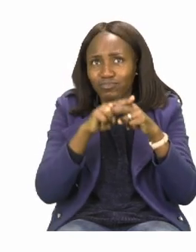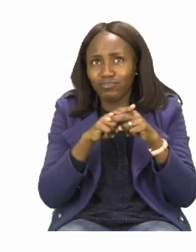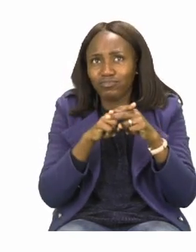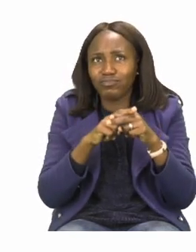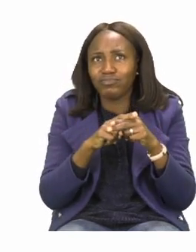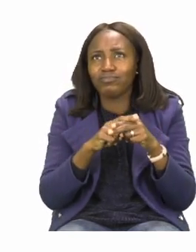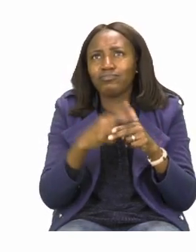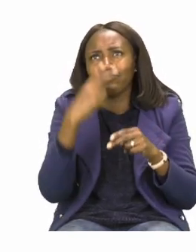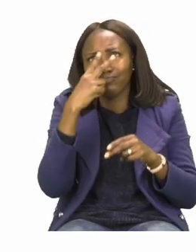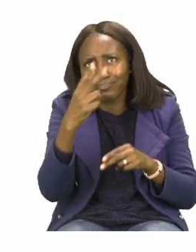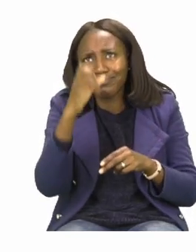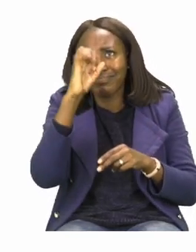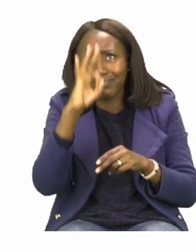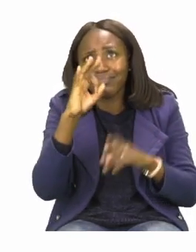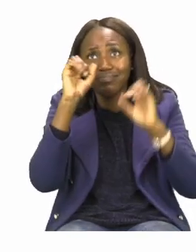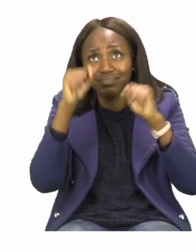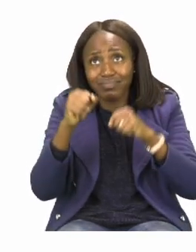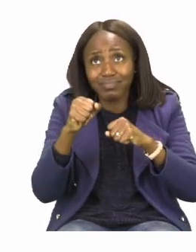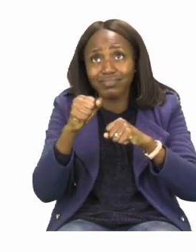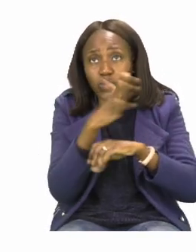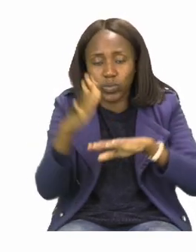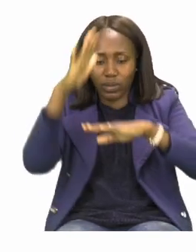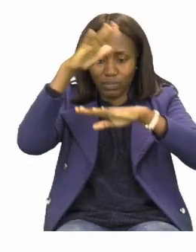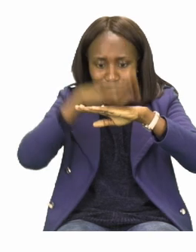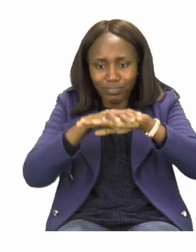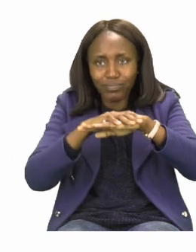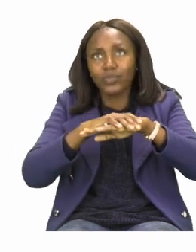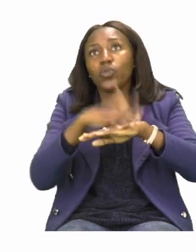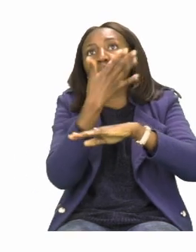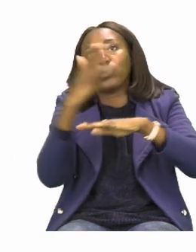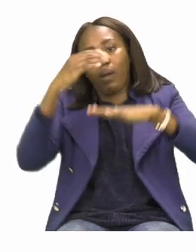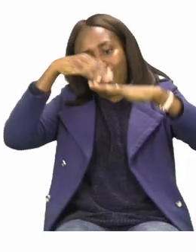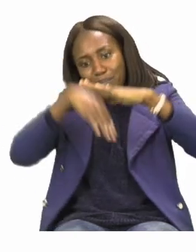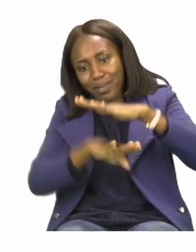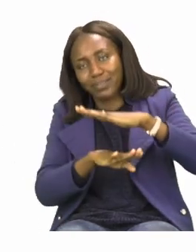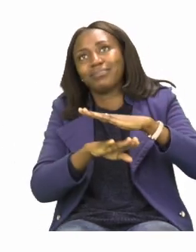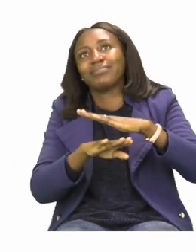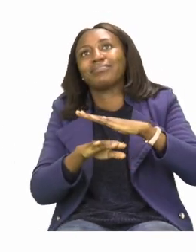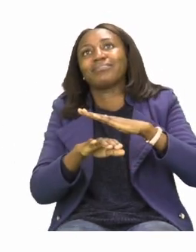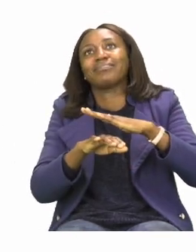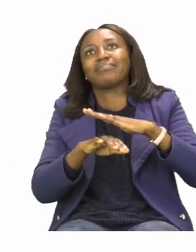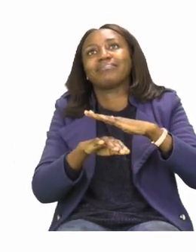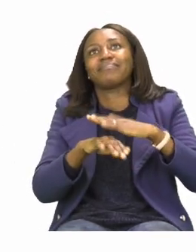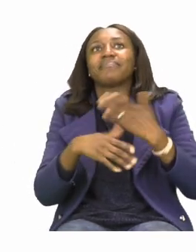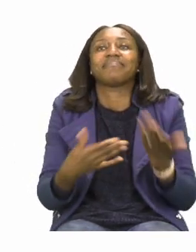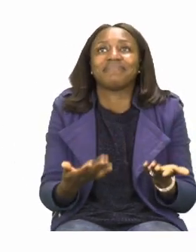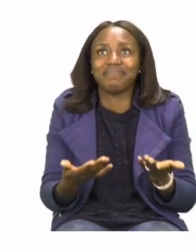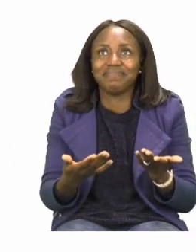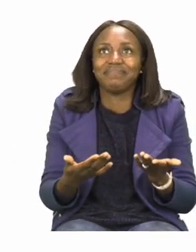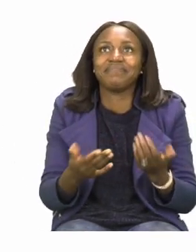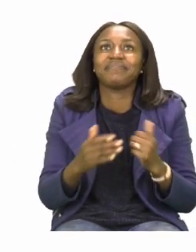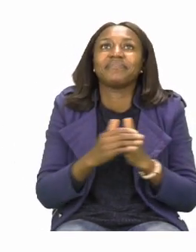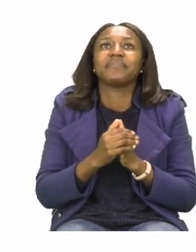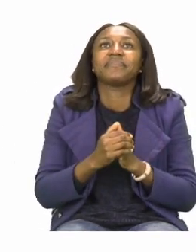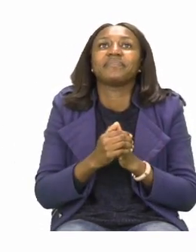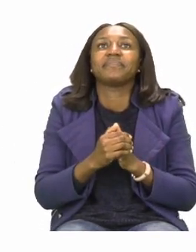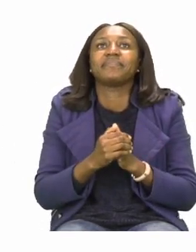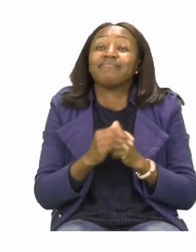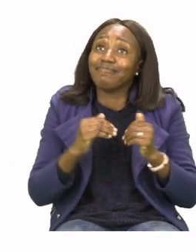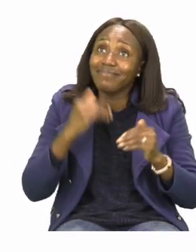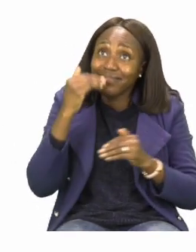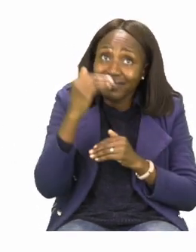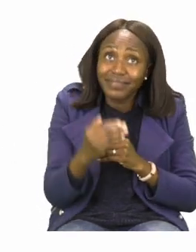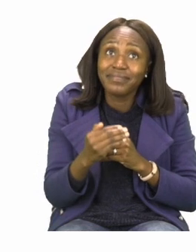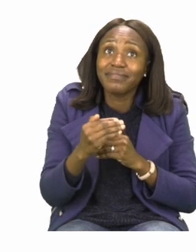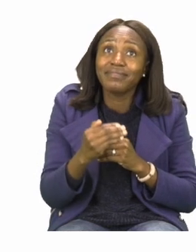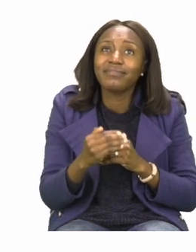find out whether they are going to sink or whether they're going to float. Afterwards, you are going